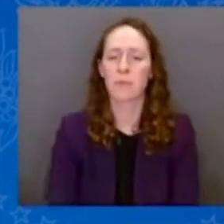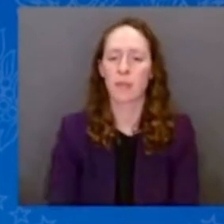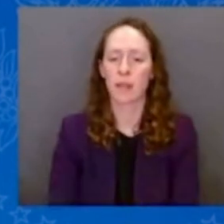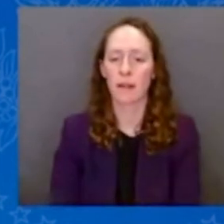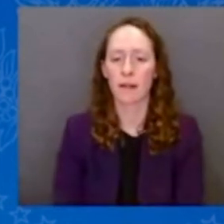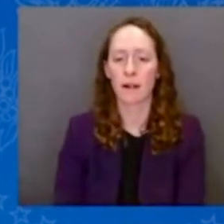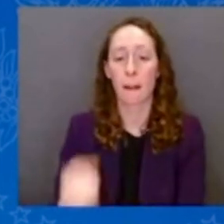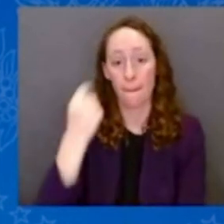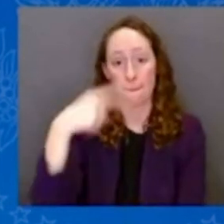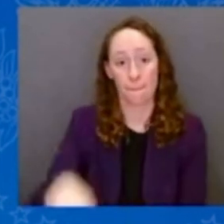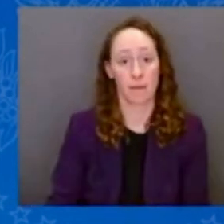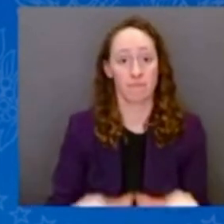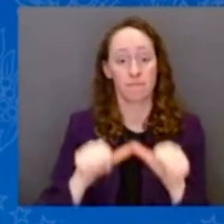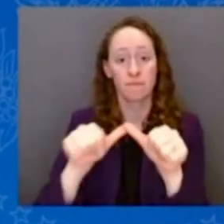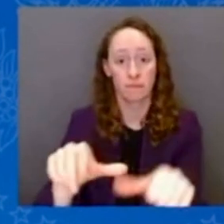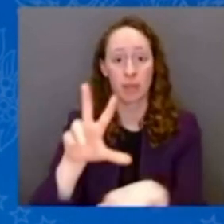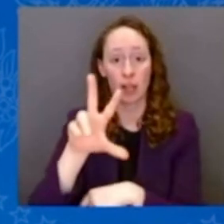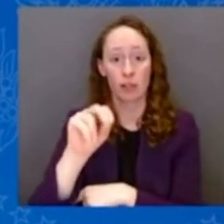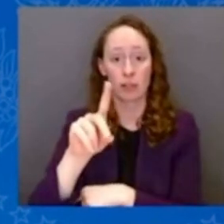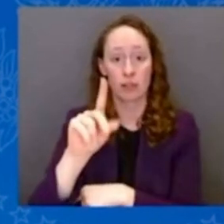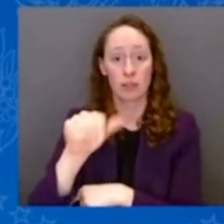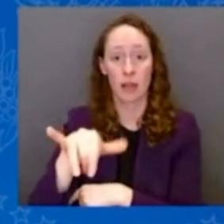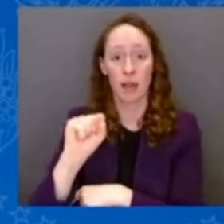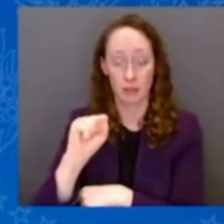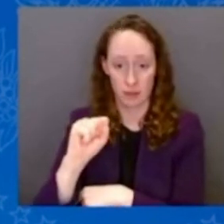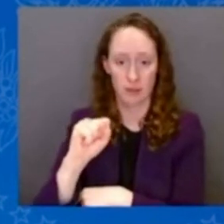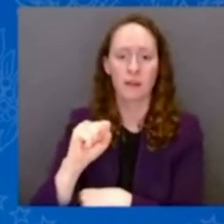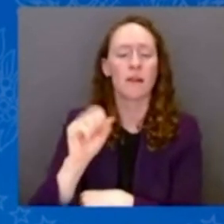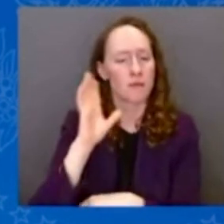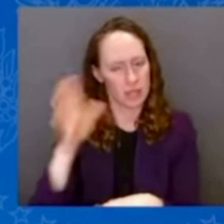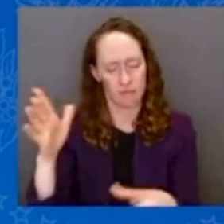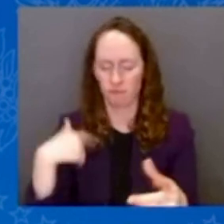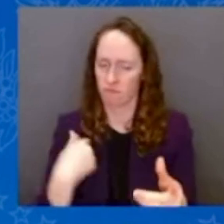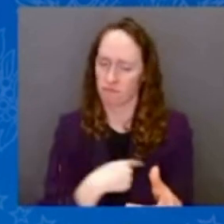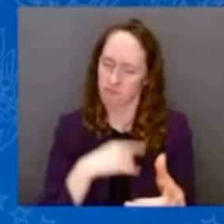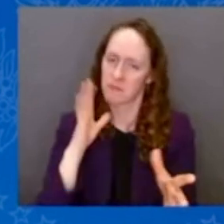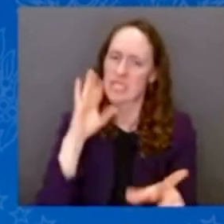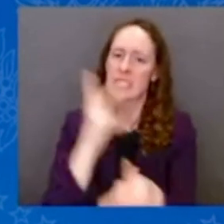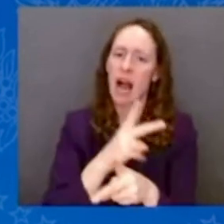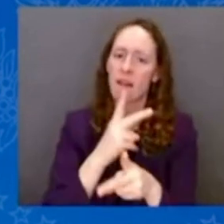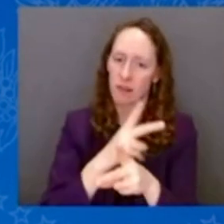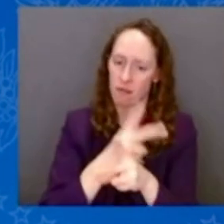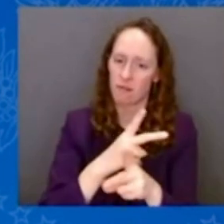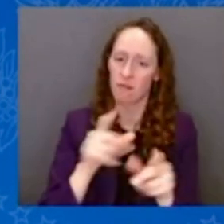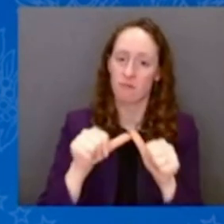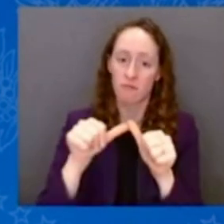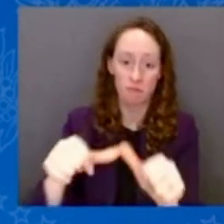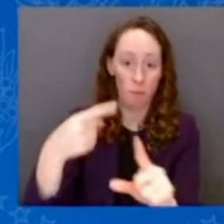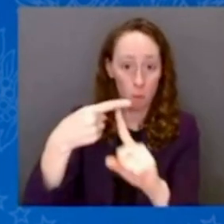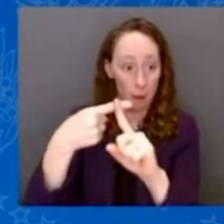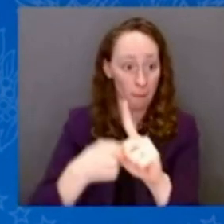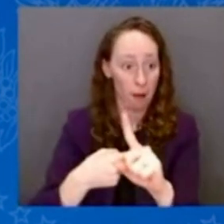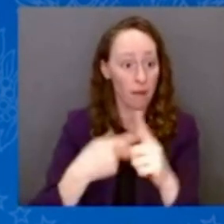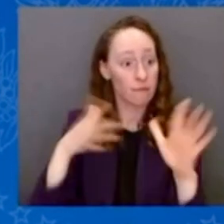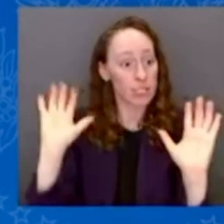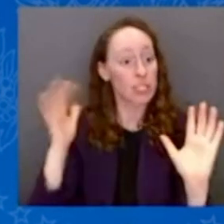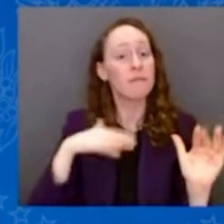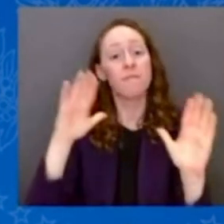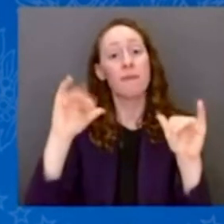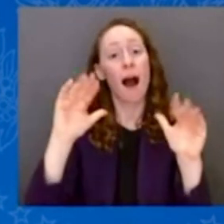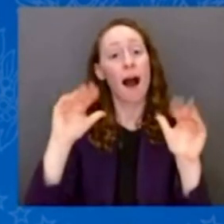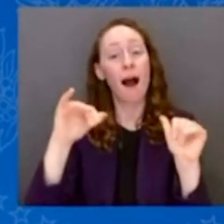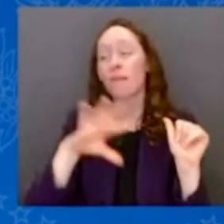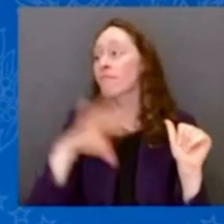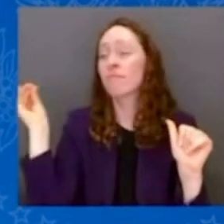we're not leaving either. In the midst of all you're dealing with, I know that it's overwhelming. You've got